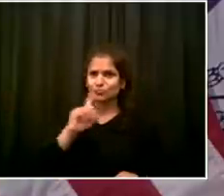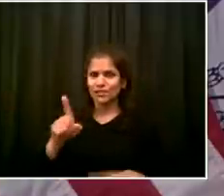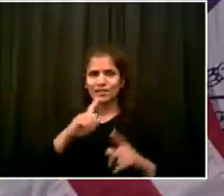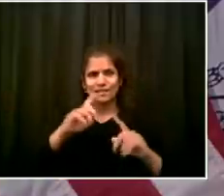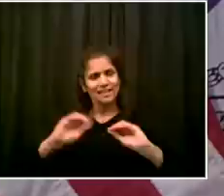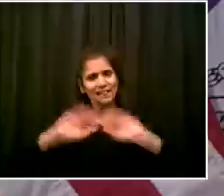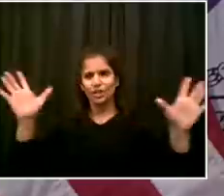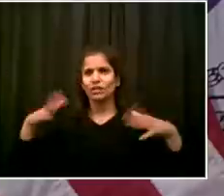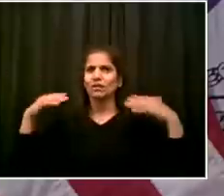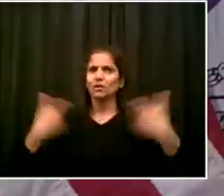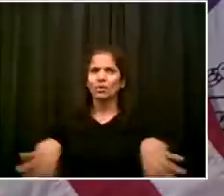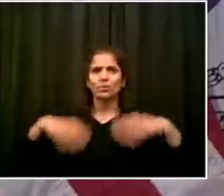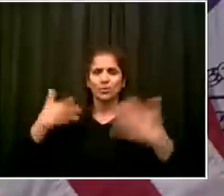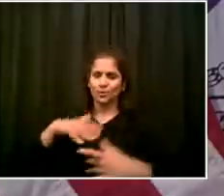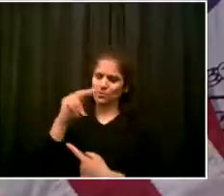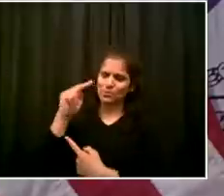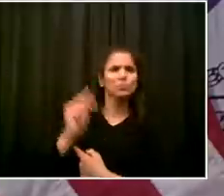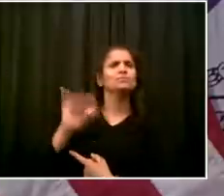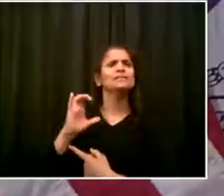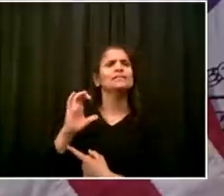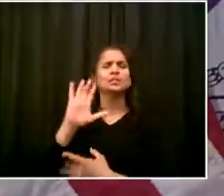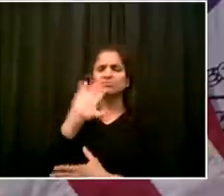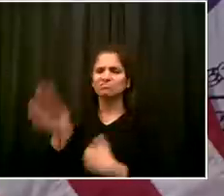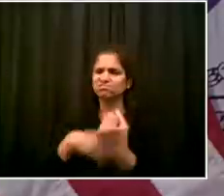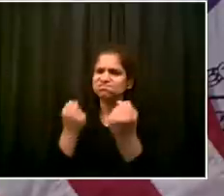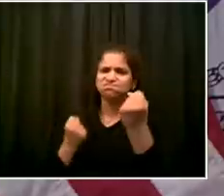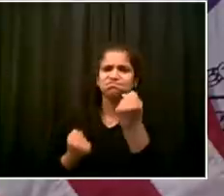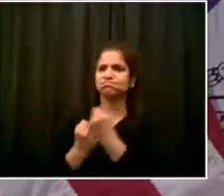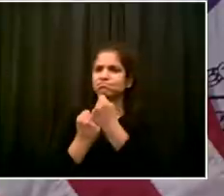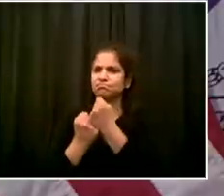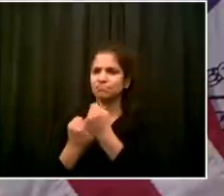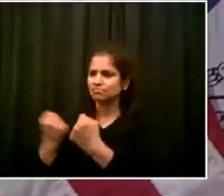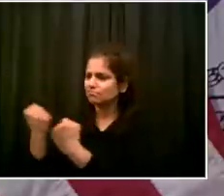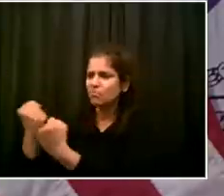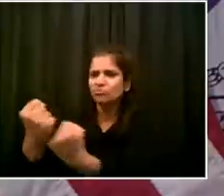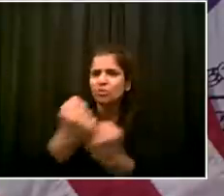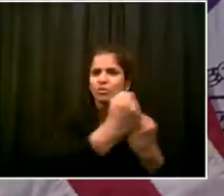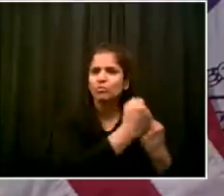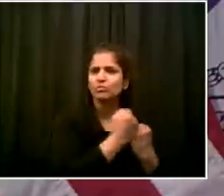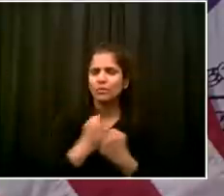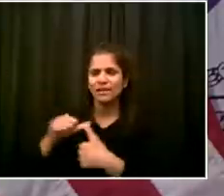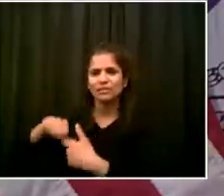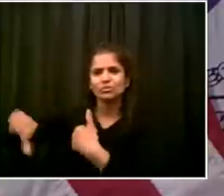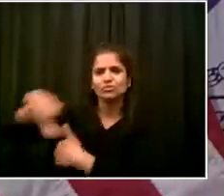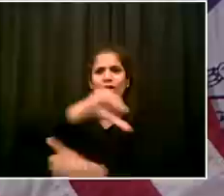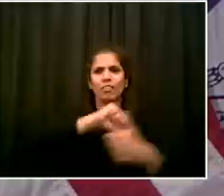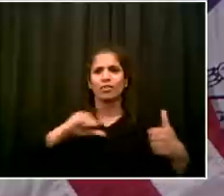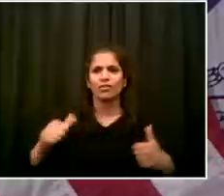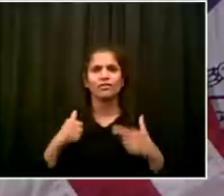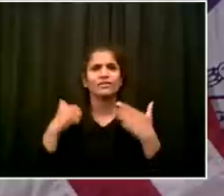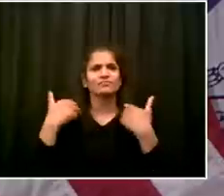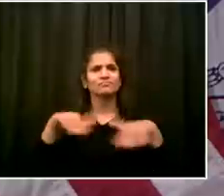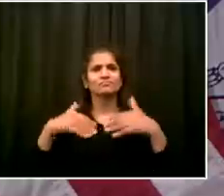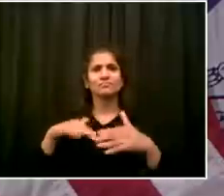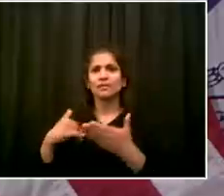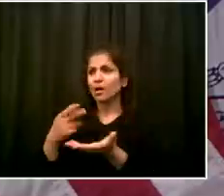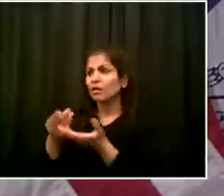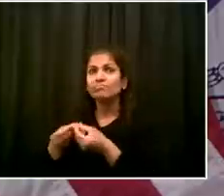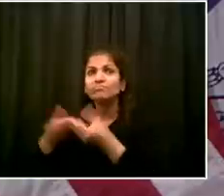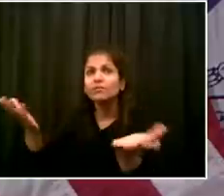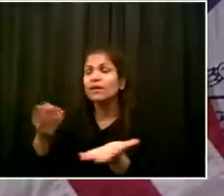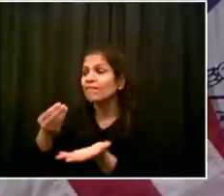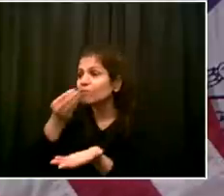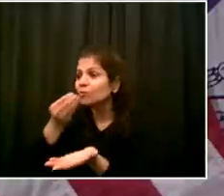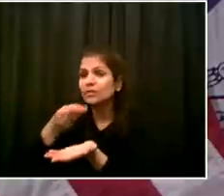all over New York City. It's clear I've spent time with the some of the Department of Education food service workers who have been there from day one.